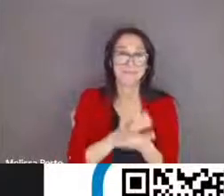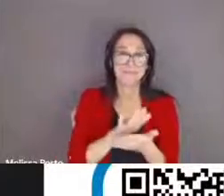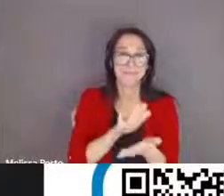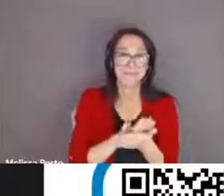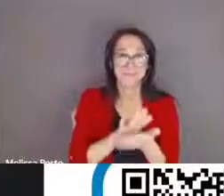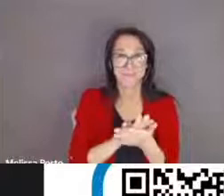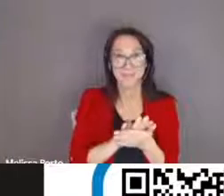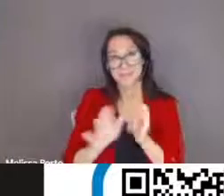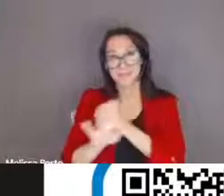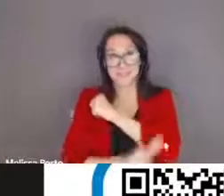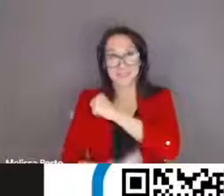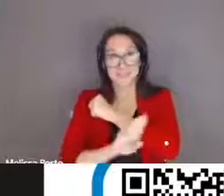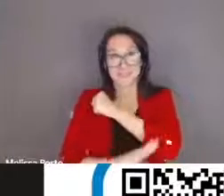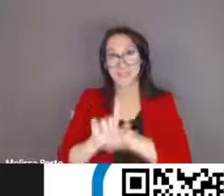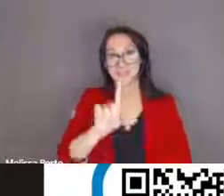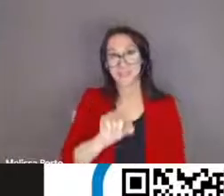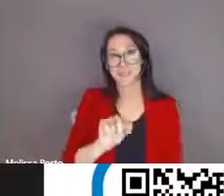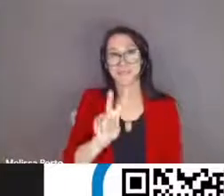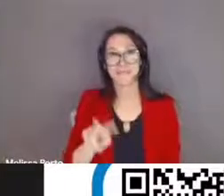have a good evening